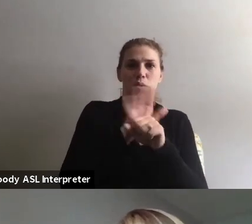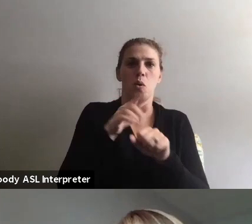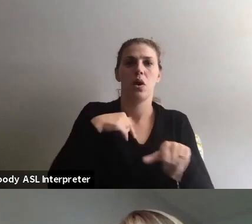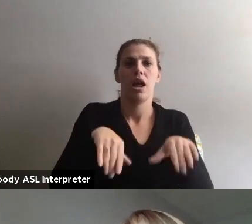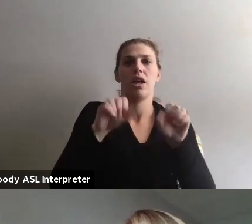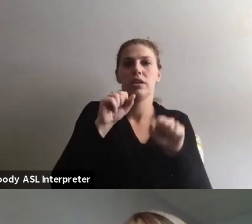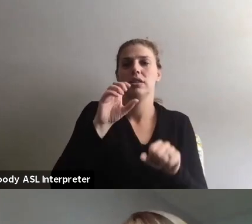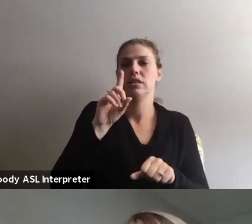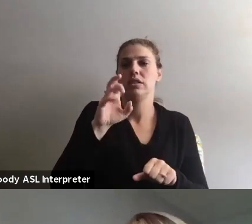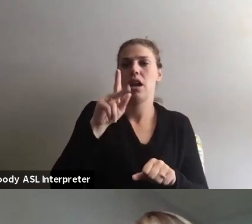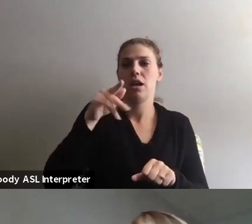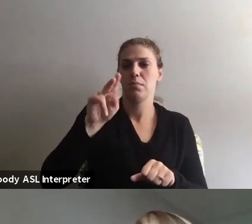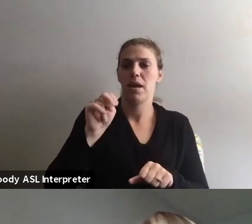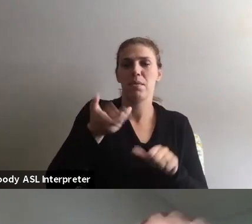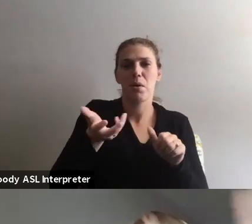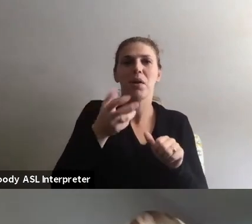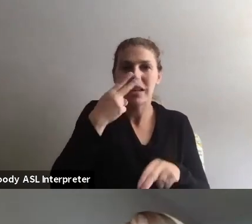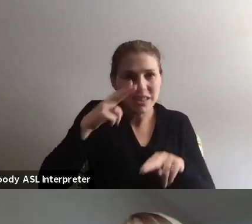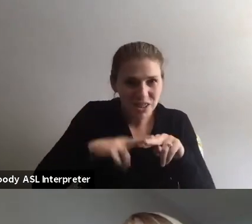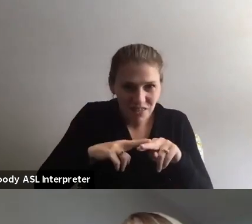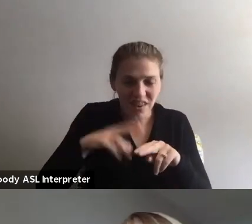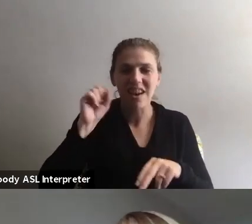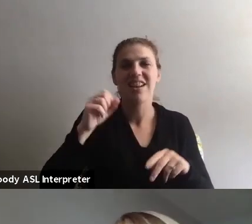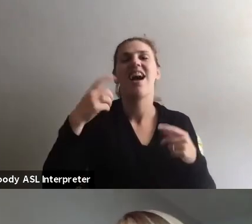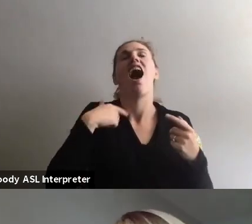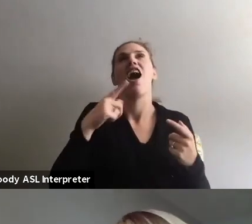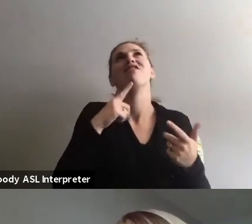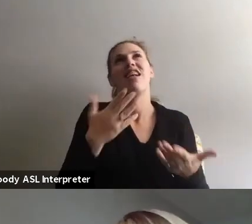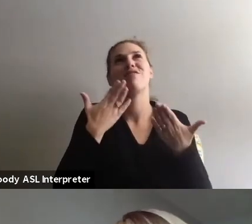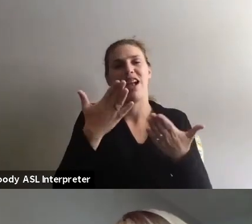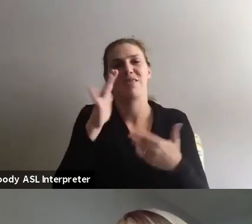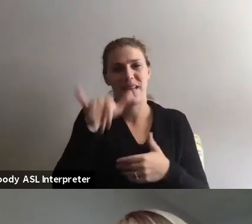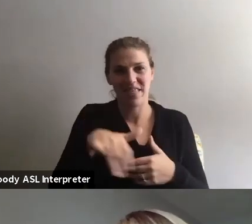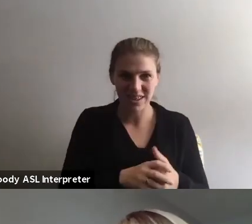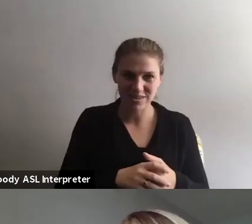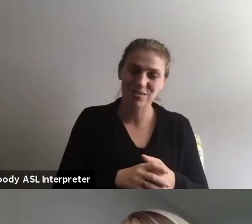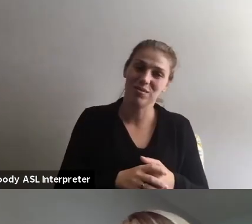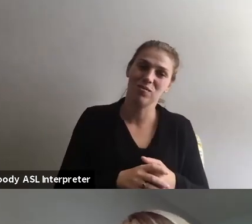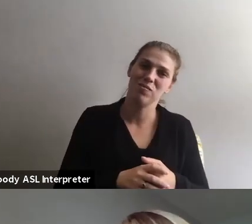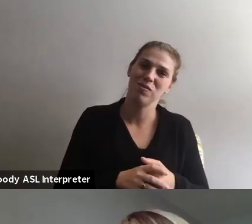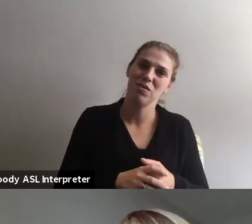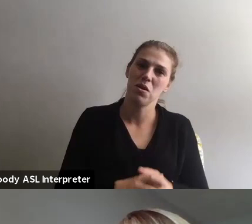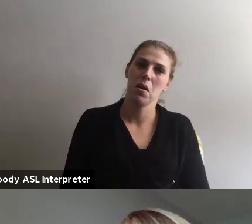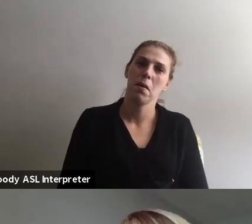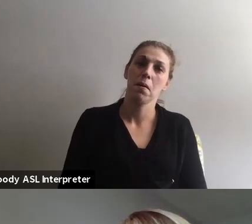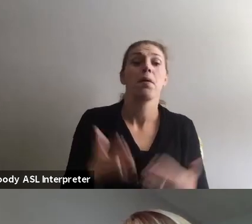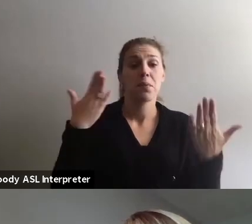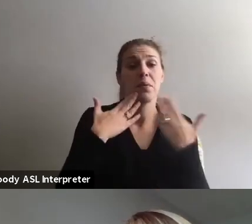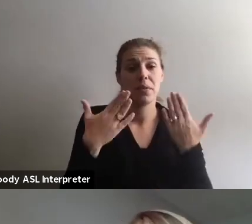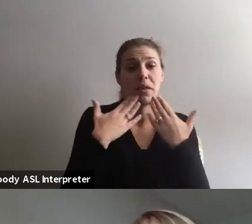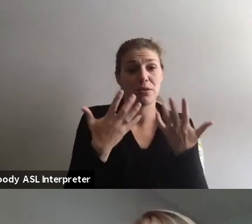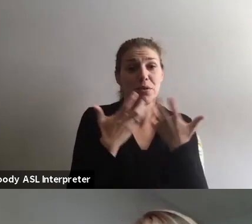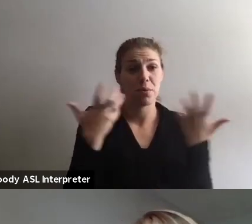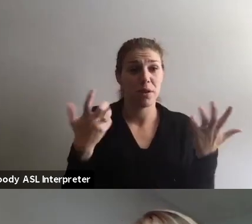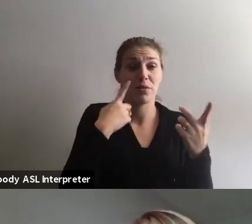duck pin bowling. It is super fun. Highly recommend. Uh, well, uh, thank you so